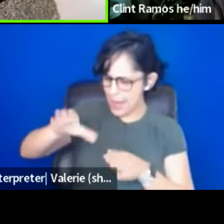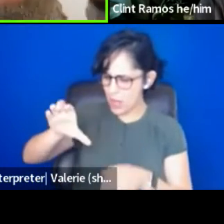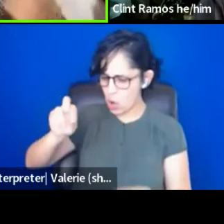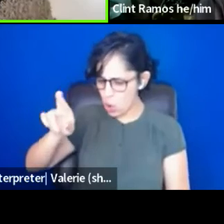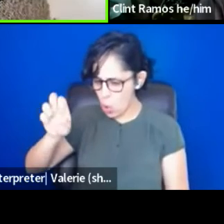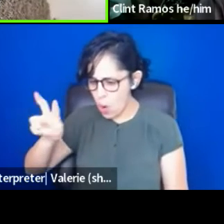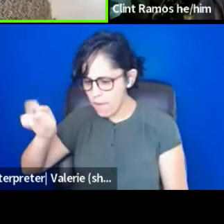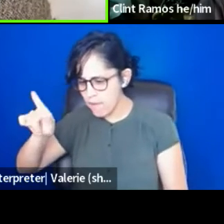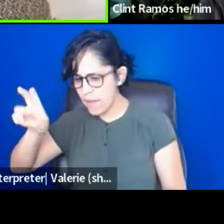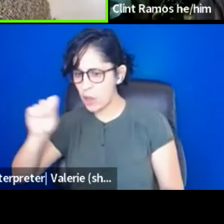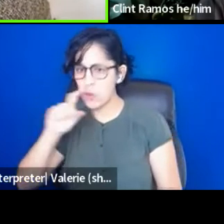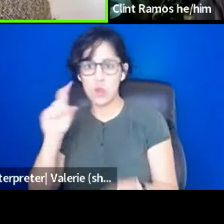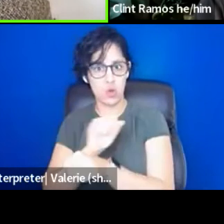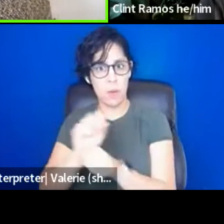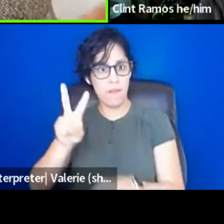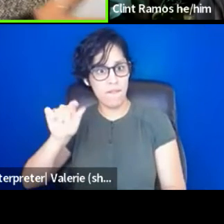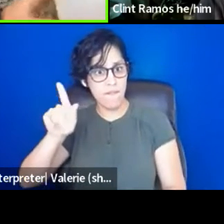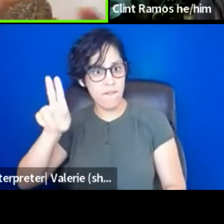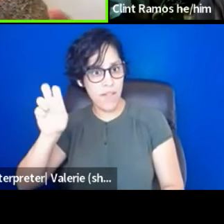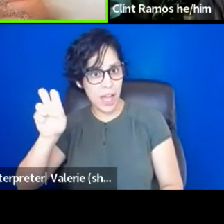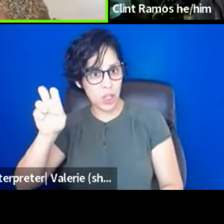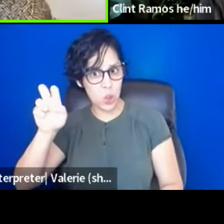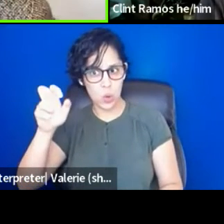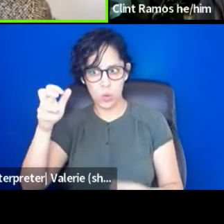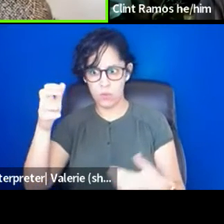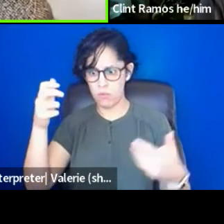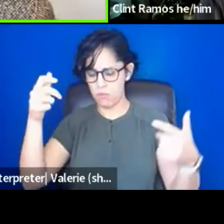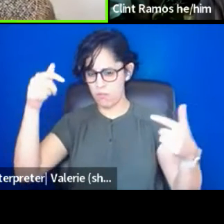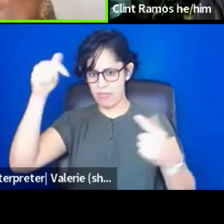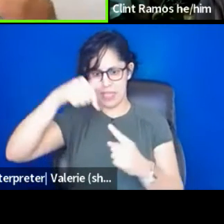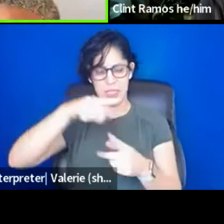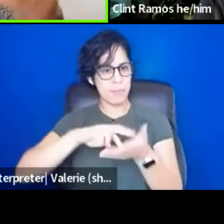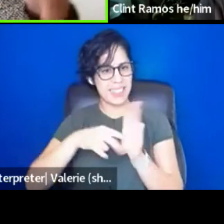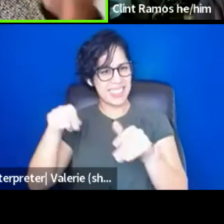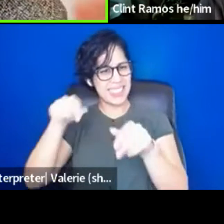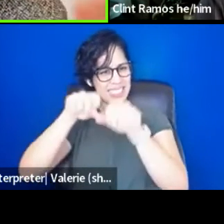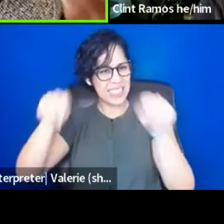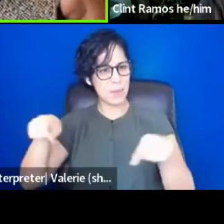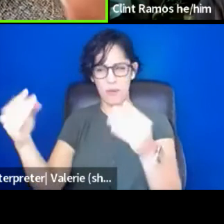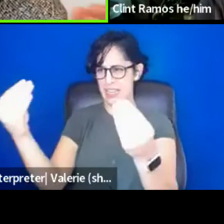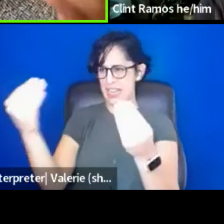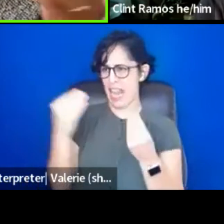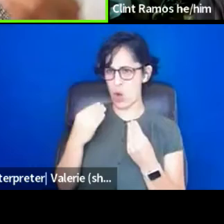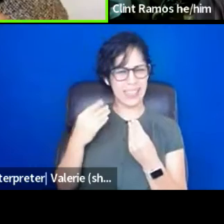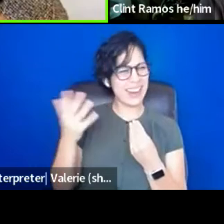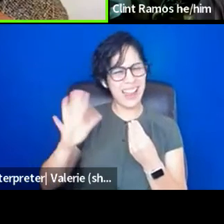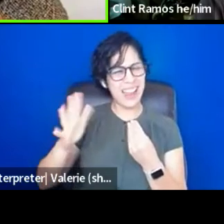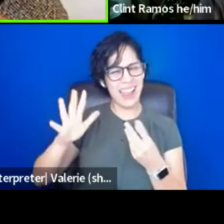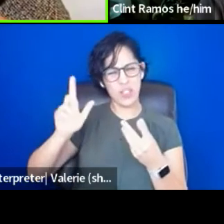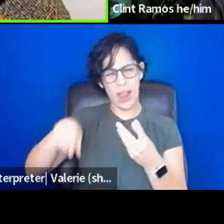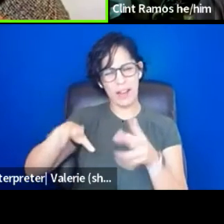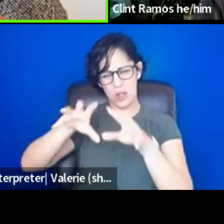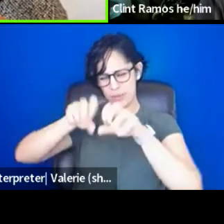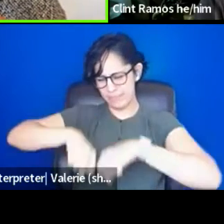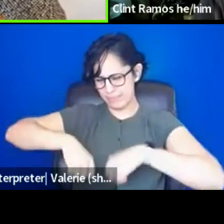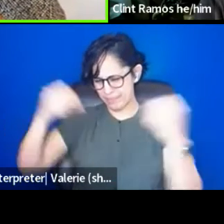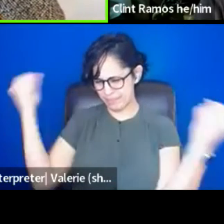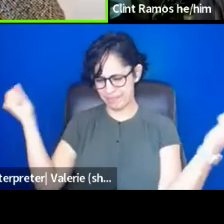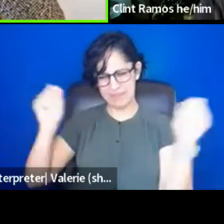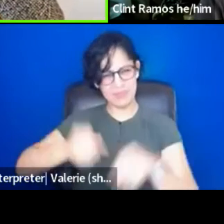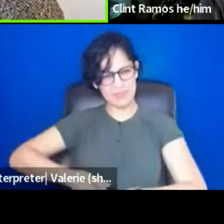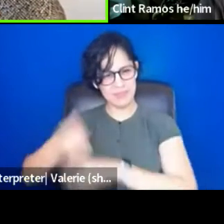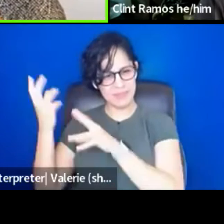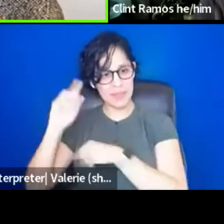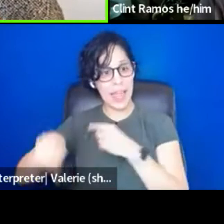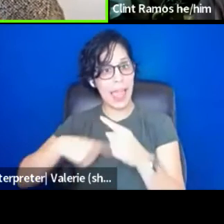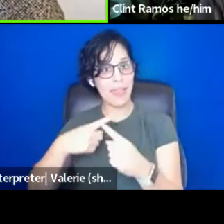have to undo the system that you've inherited, and you have to acknowledge the amount of labor. Thank you, Clint, for centering